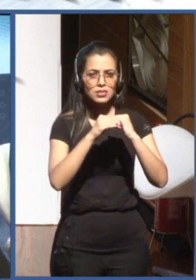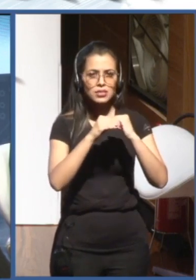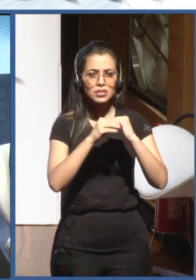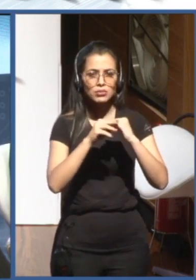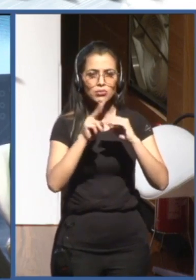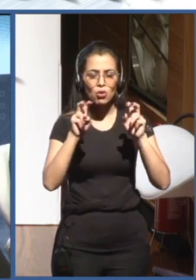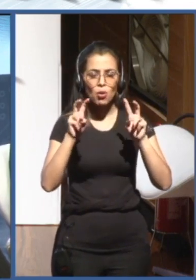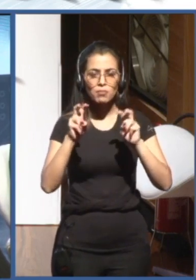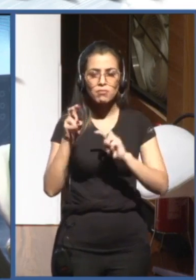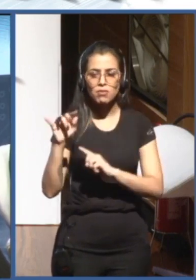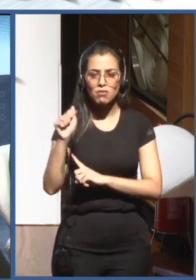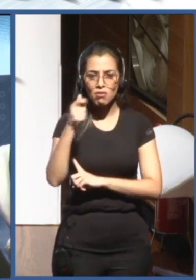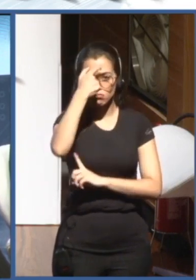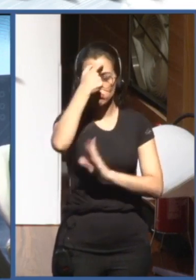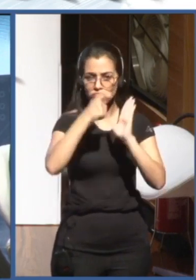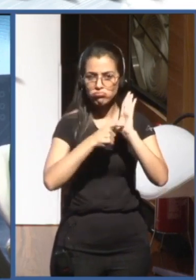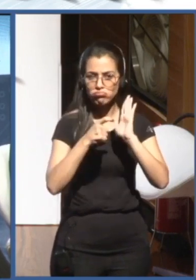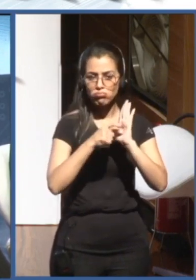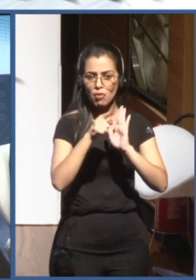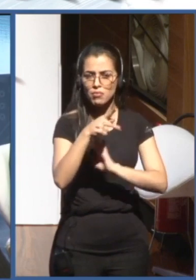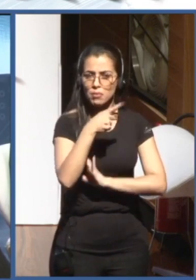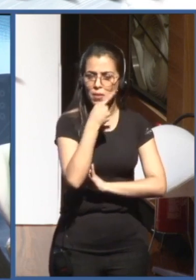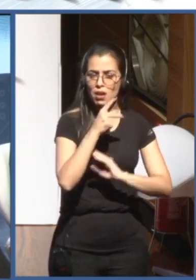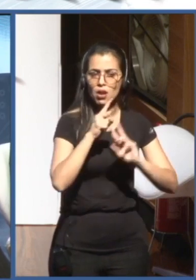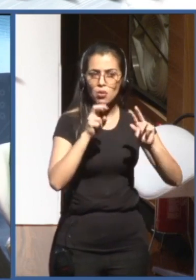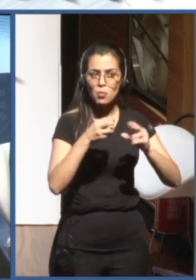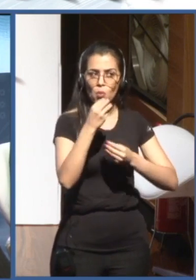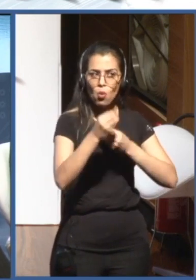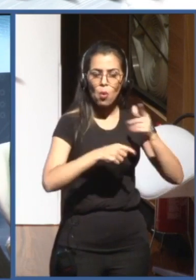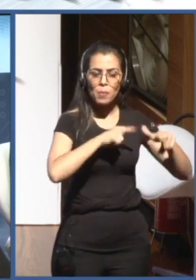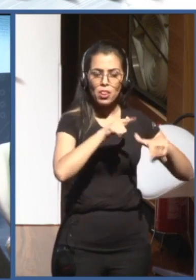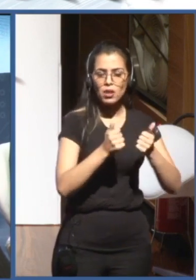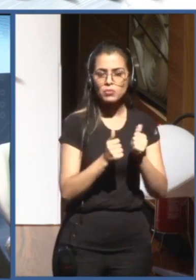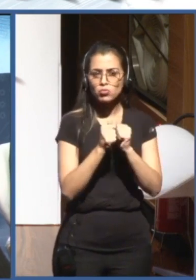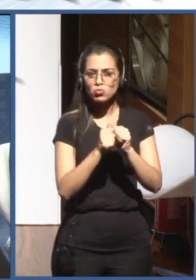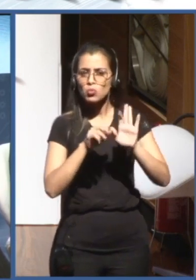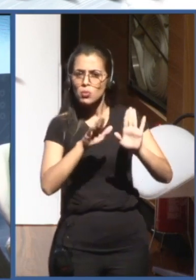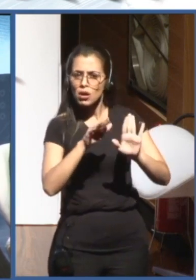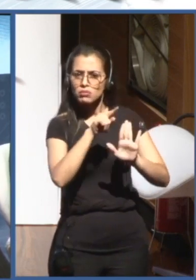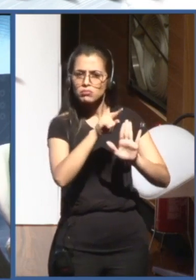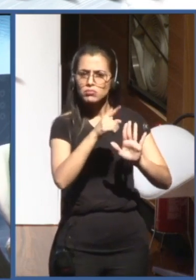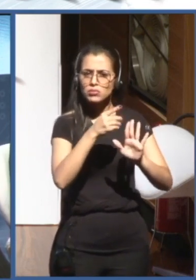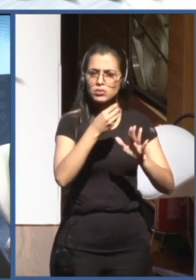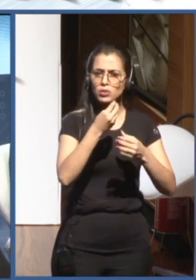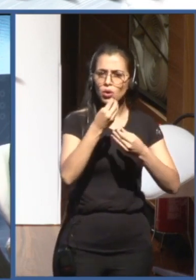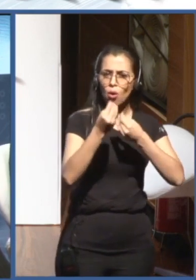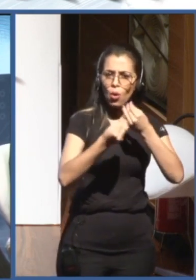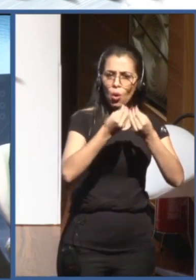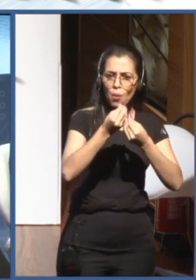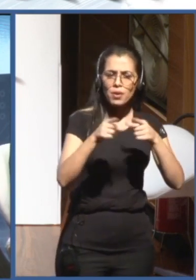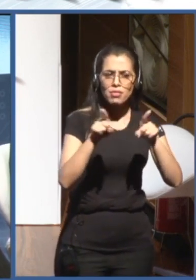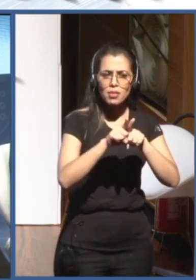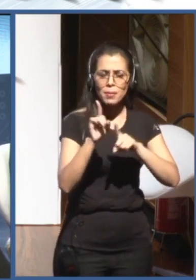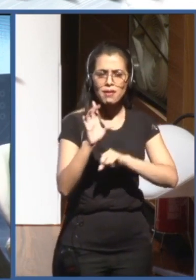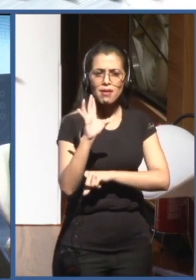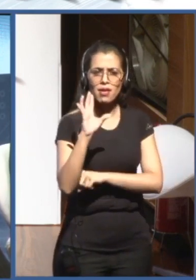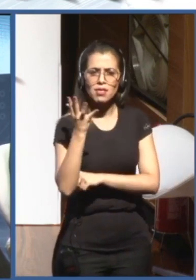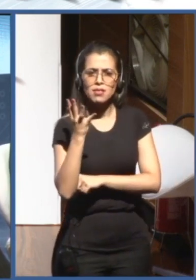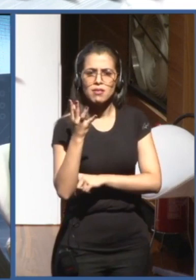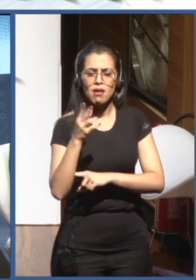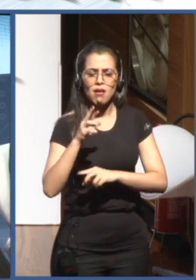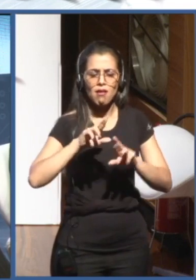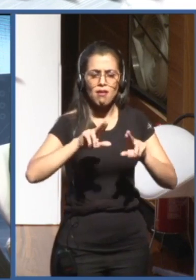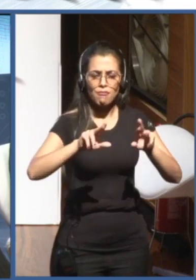can, you mentioned about how to work together, but at the same time addressing in the different regions, let's say Africa, for example, how you see the challenges.